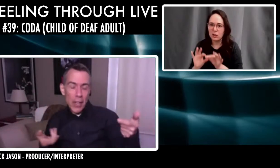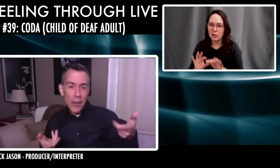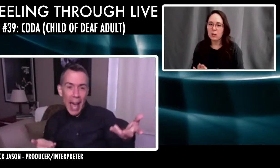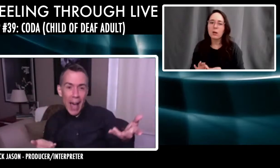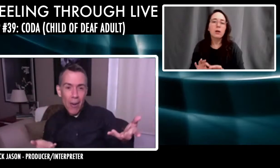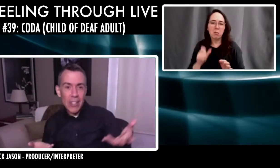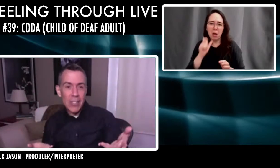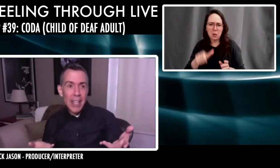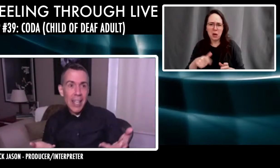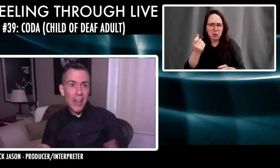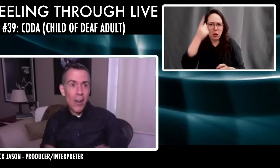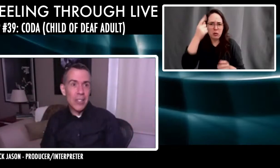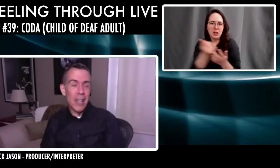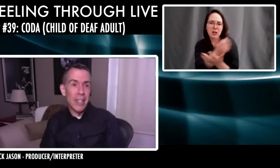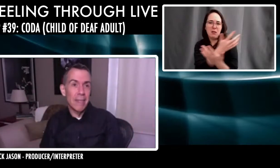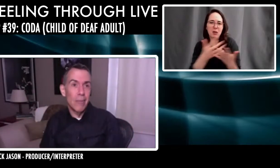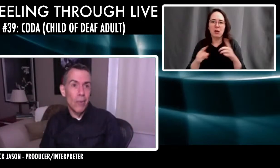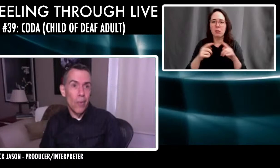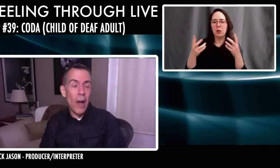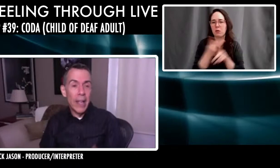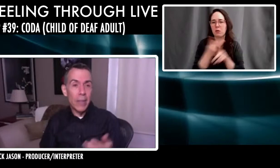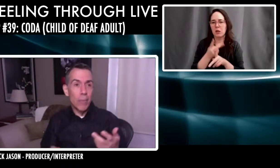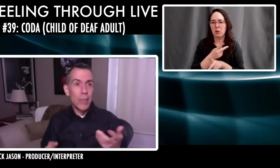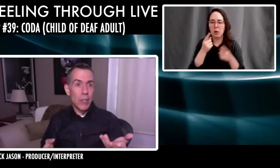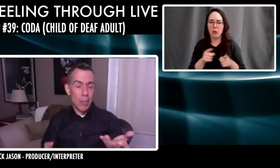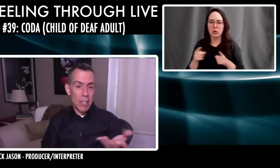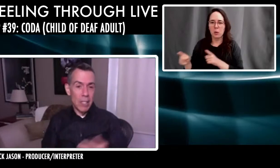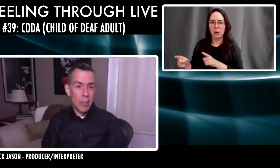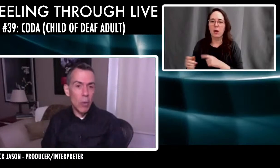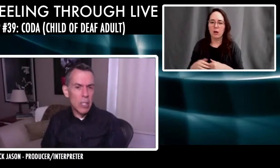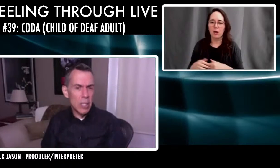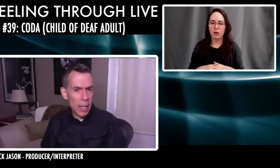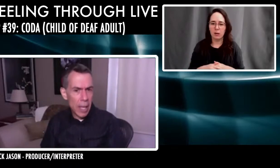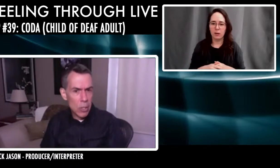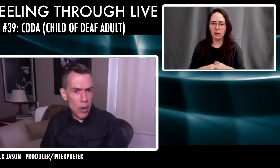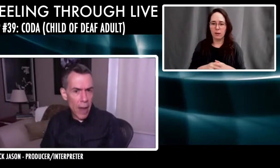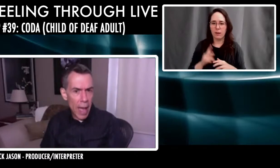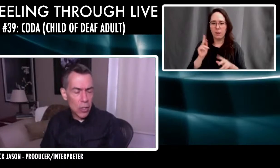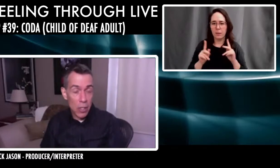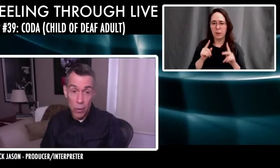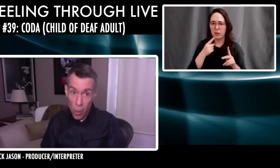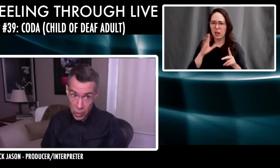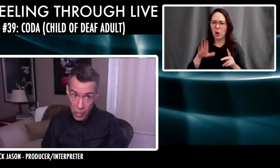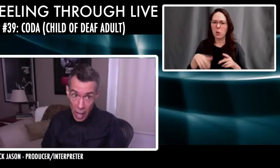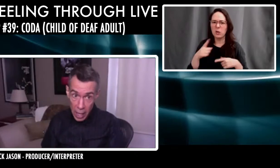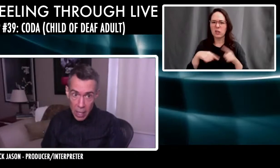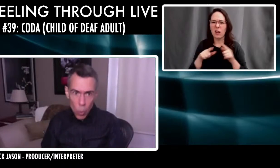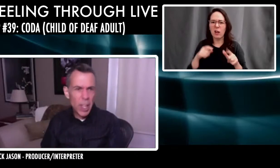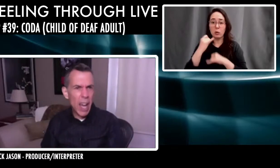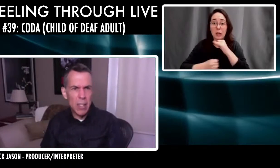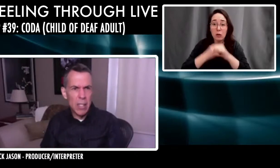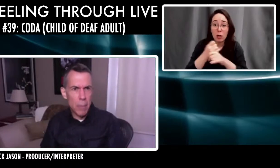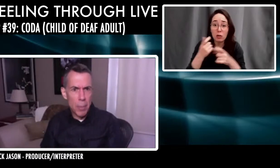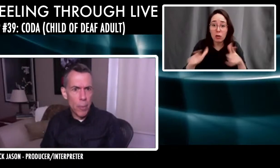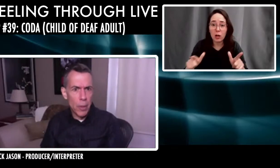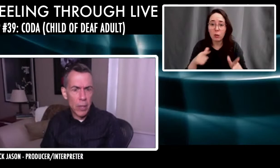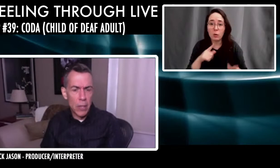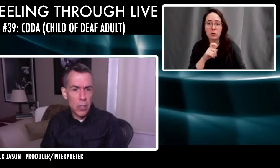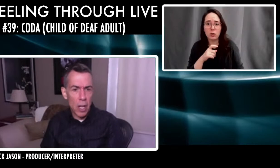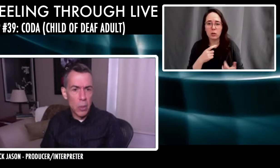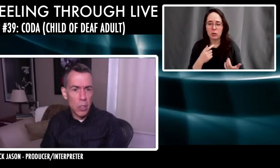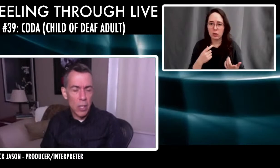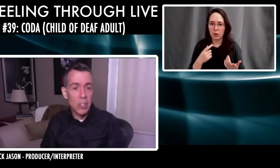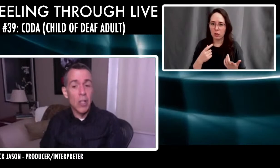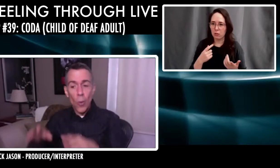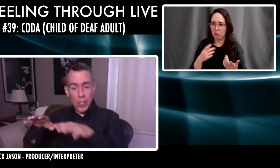figure it out. It's, you know, it's like why, you know, somebody says to me, well, sign language internationally go, no, it's not. Well then how did deaf people from other